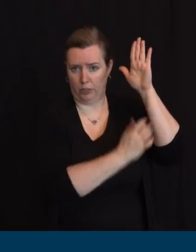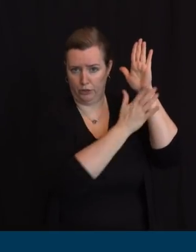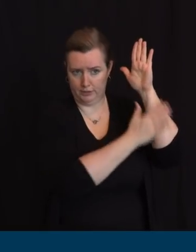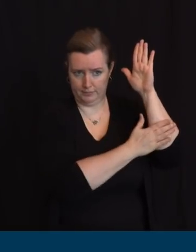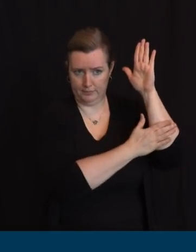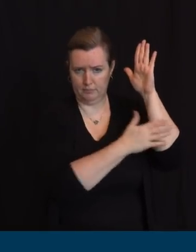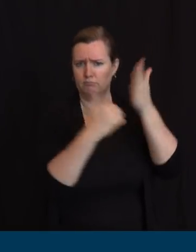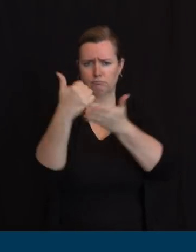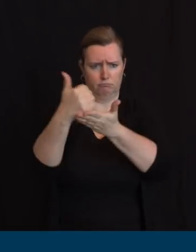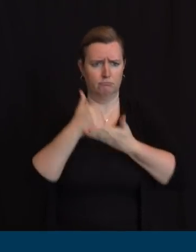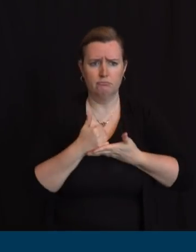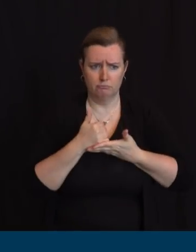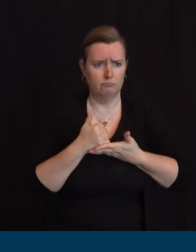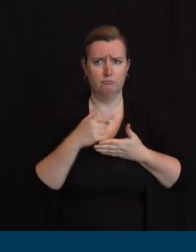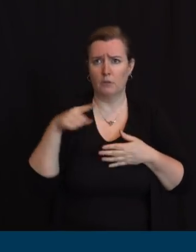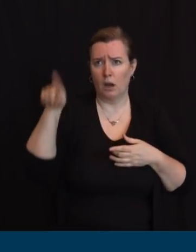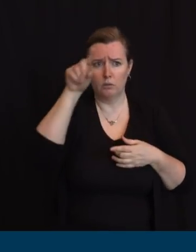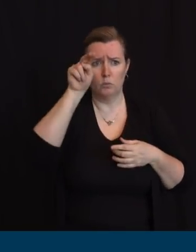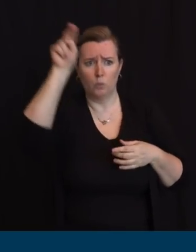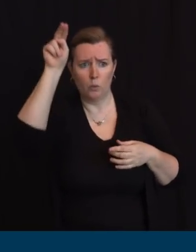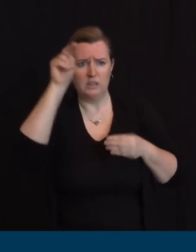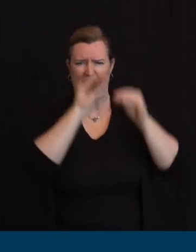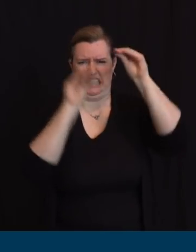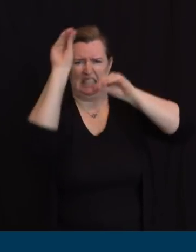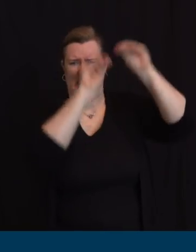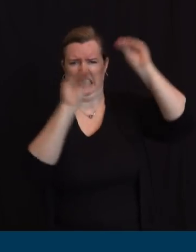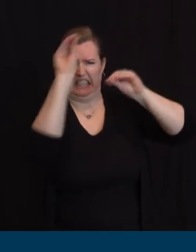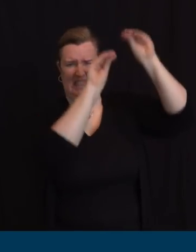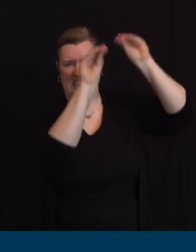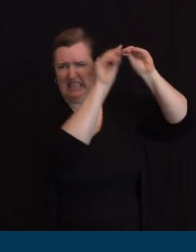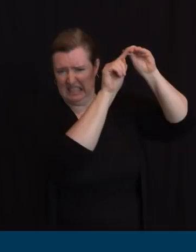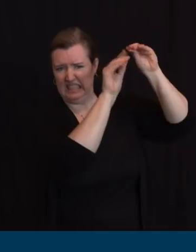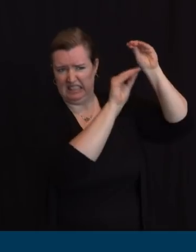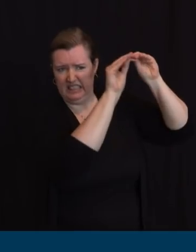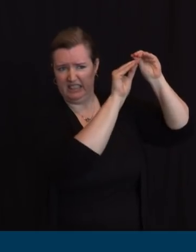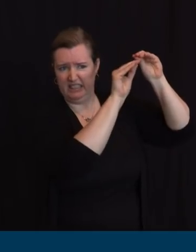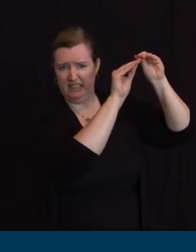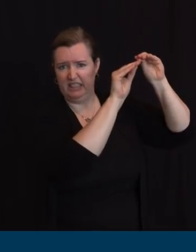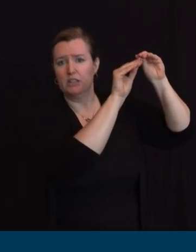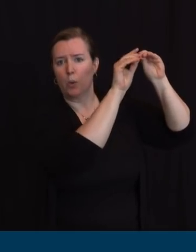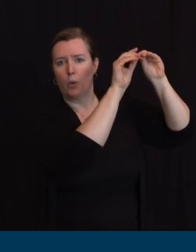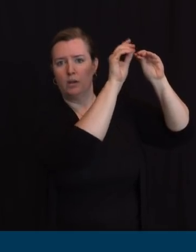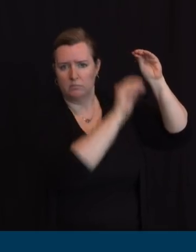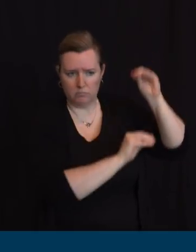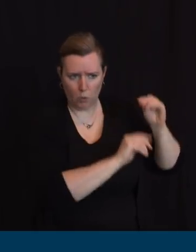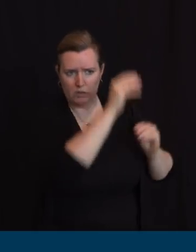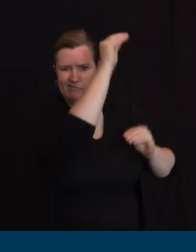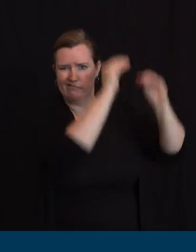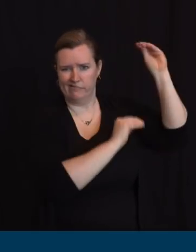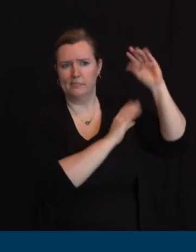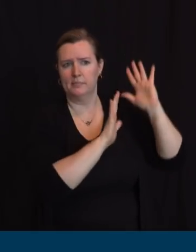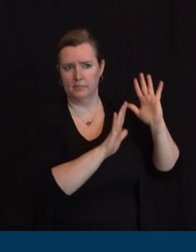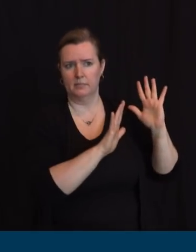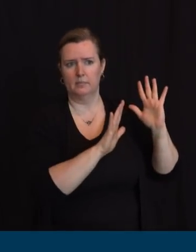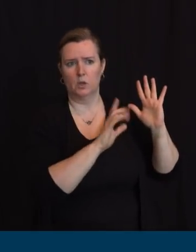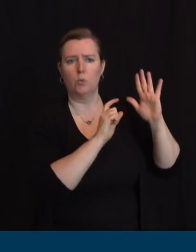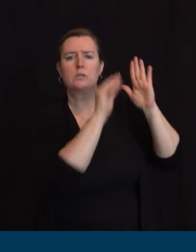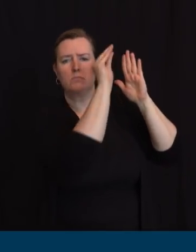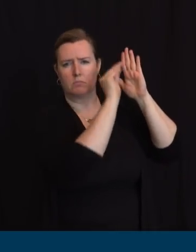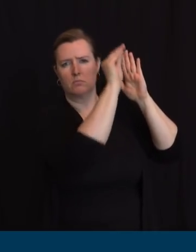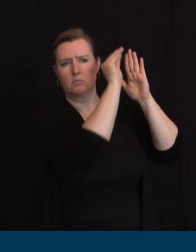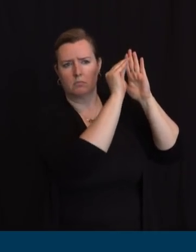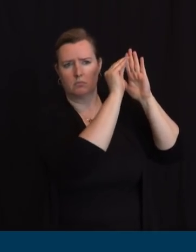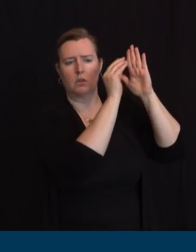we have to move uh patients uh that they're moved first within the region uh we know that there's some uh very